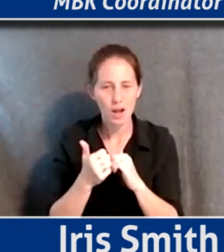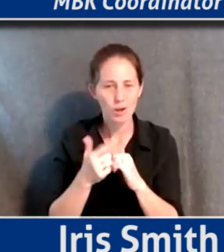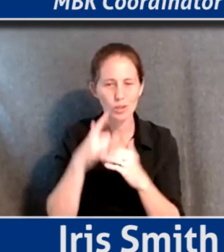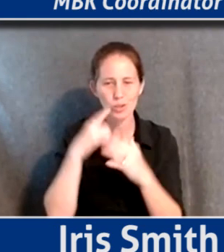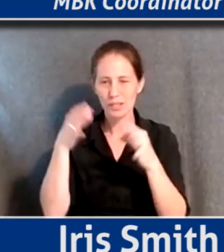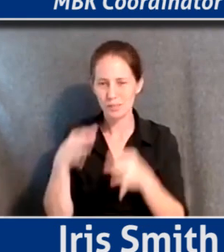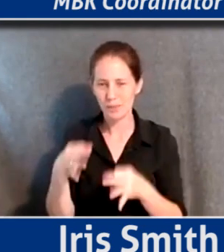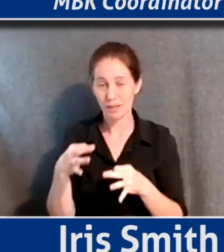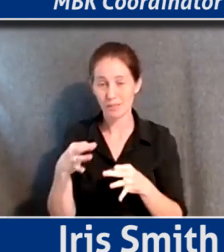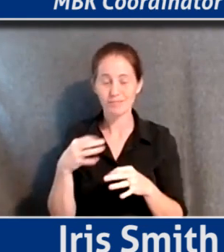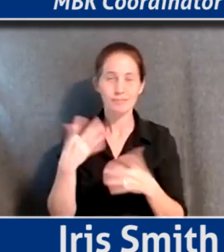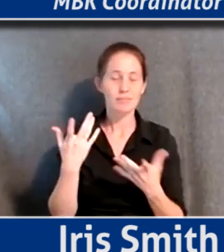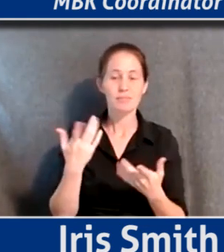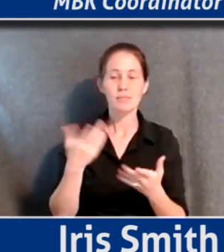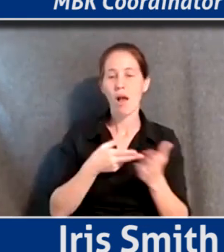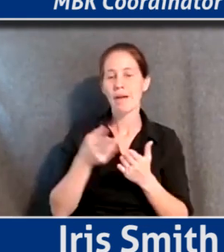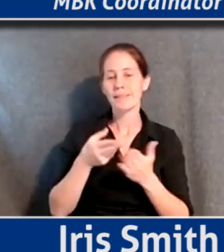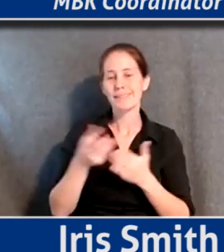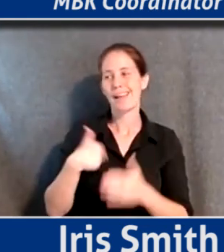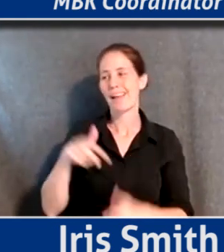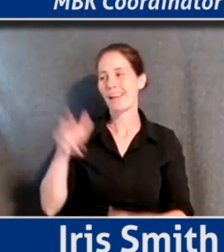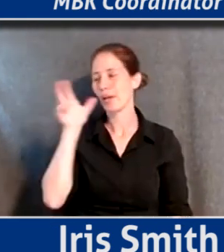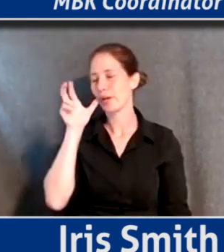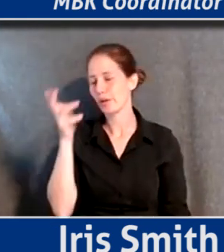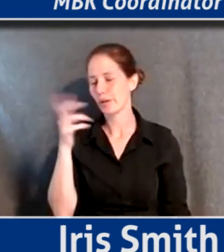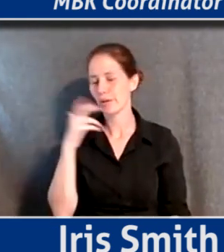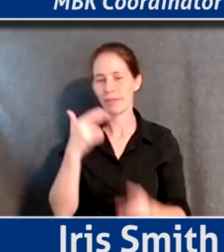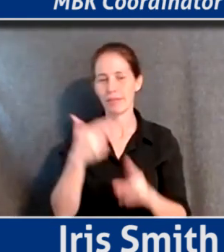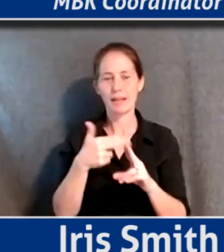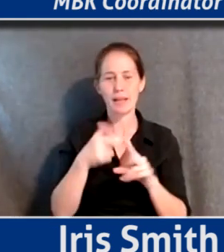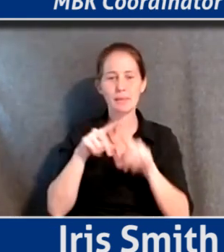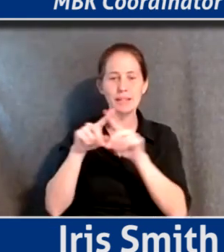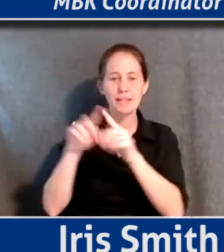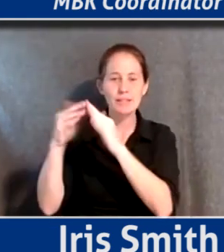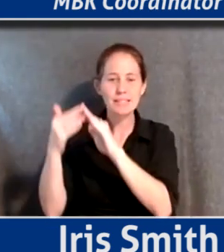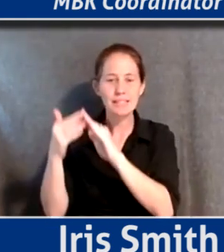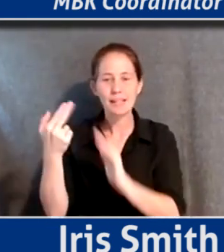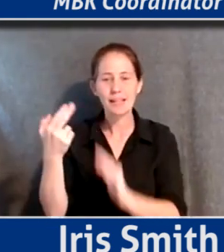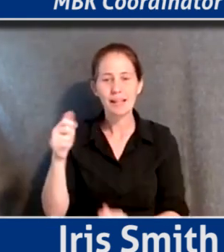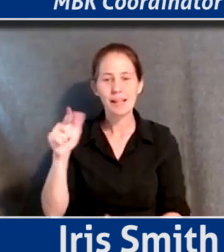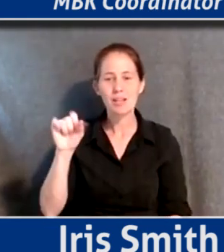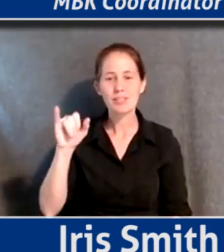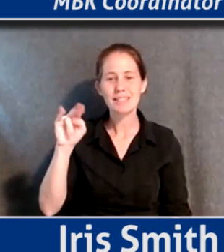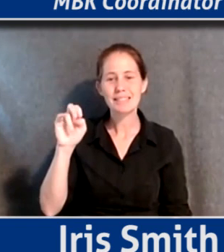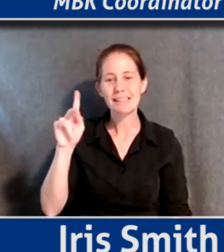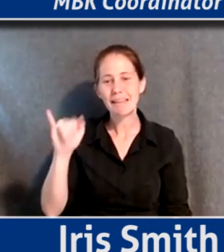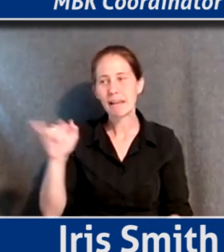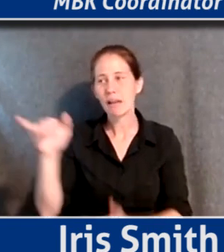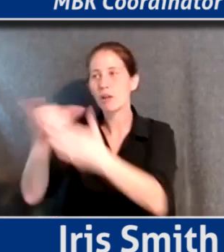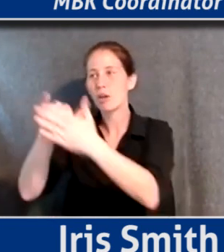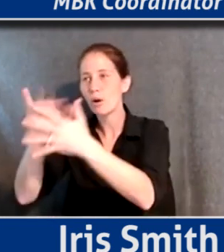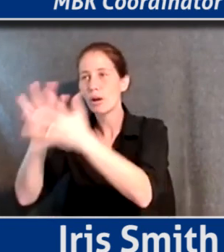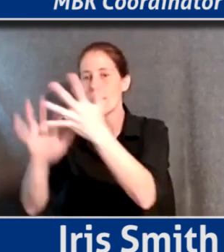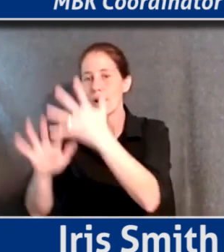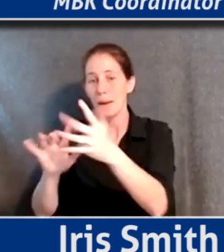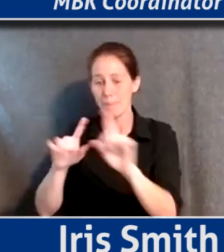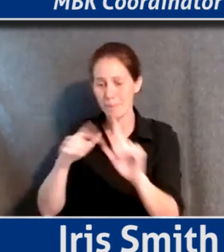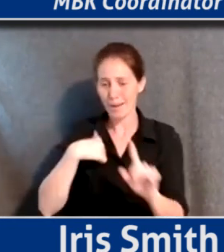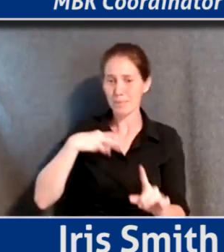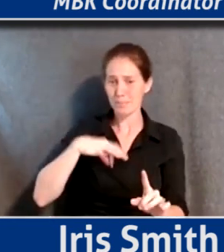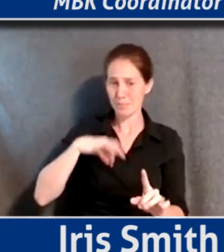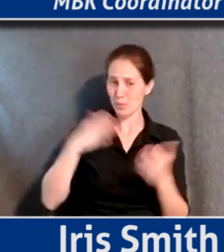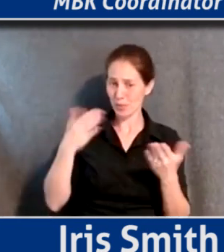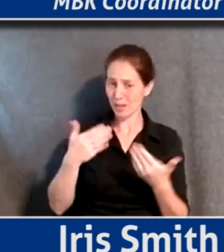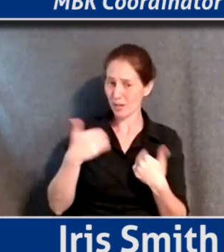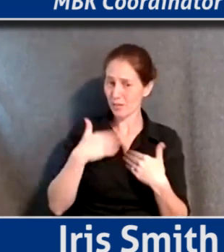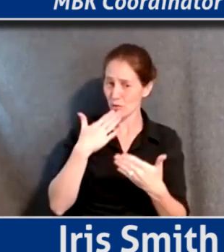that. Because quite frankly, hear, you the names of different cities. I hear Helsinki, hear New York. And I think, we have some things going for us here. You how can we